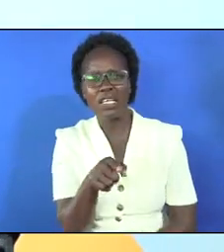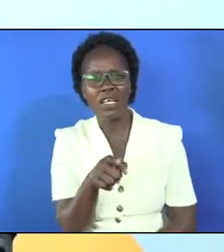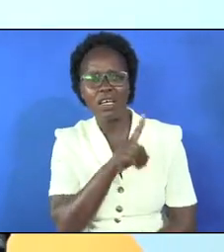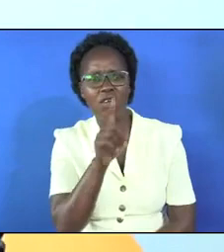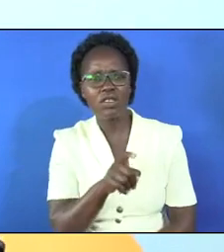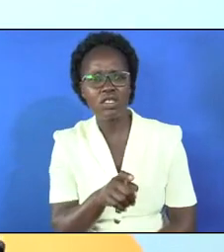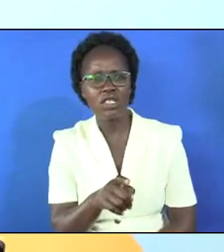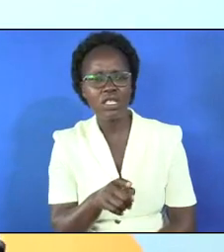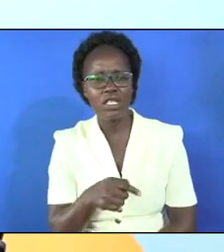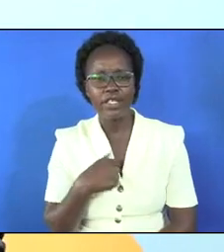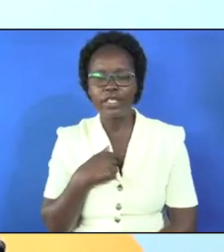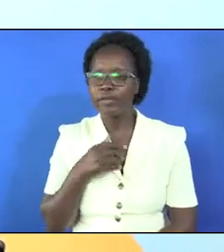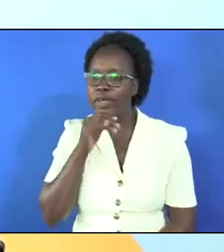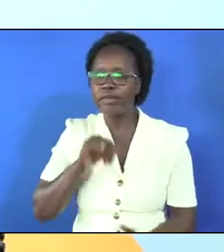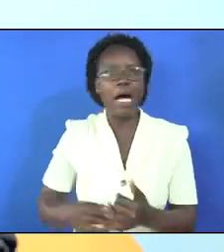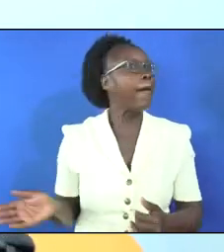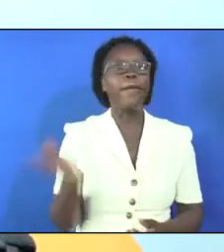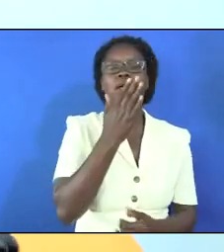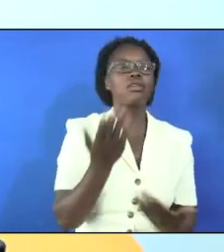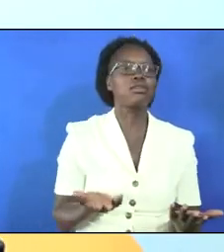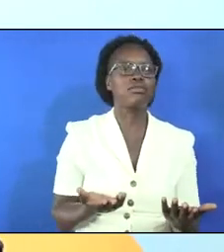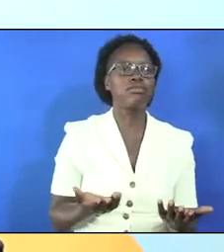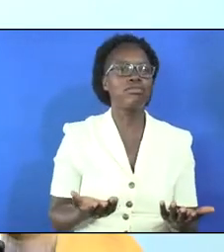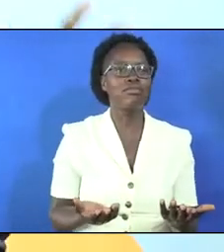then you say it is me your husband pop